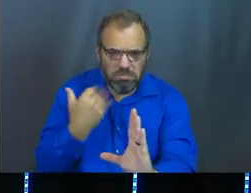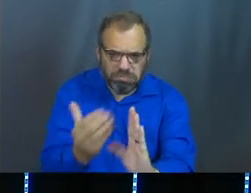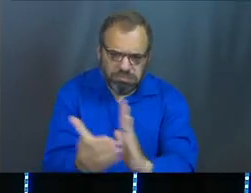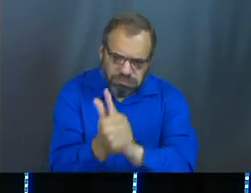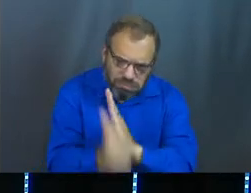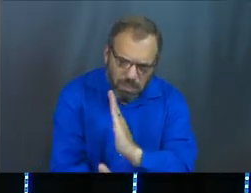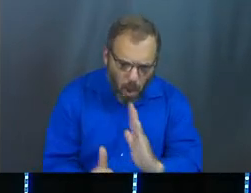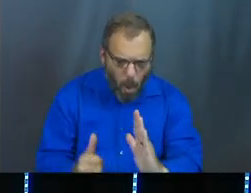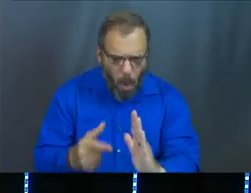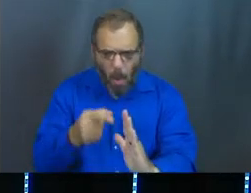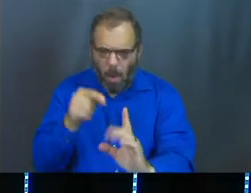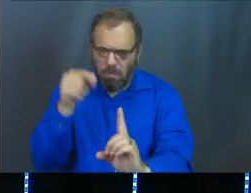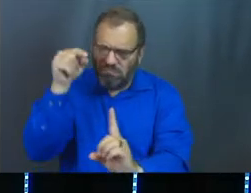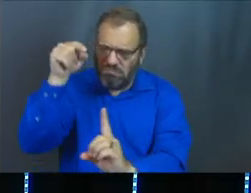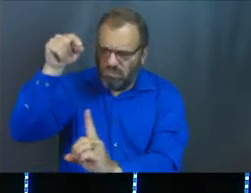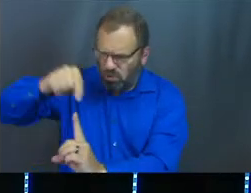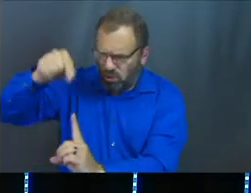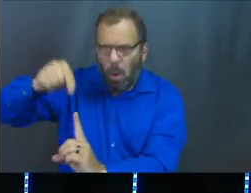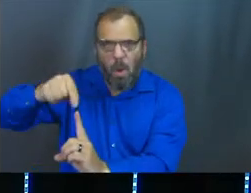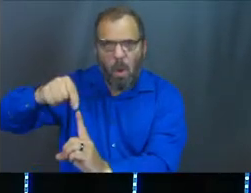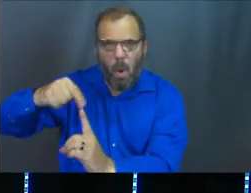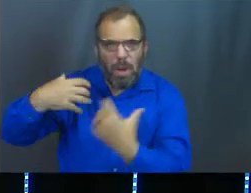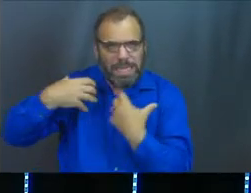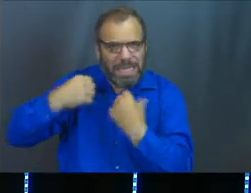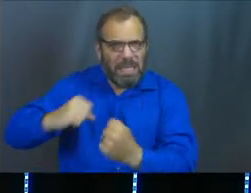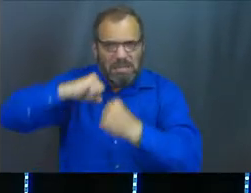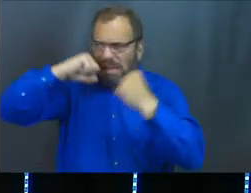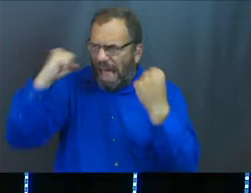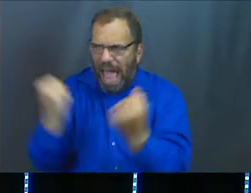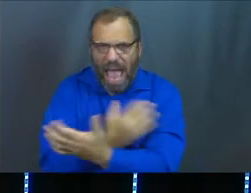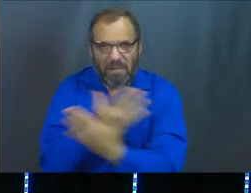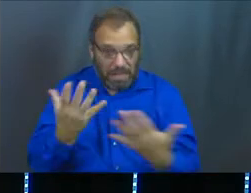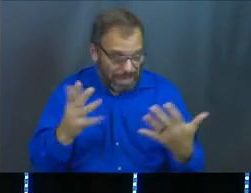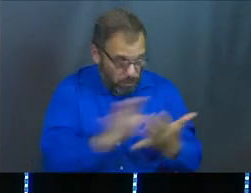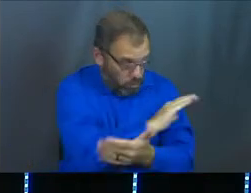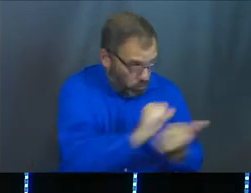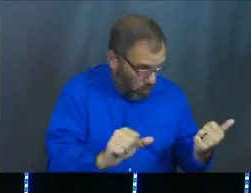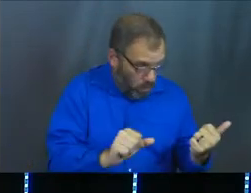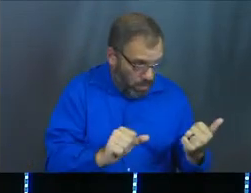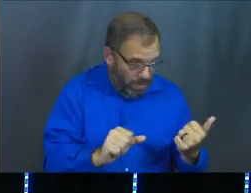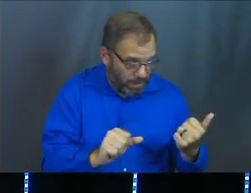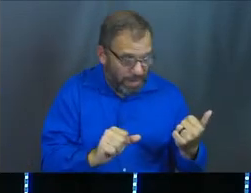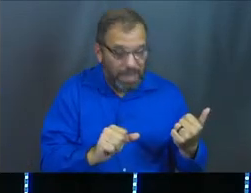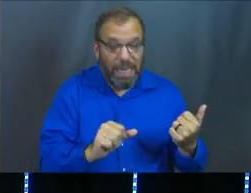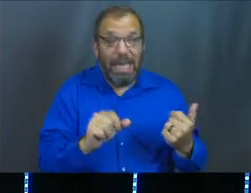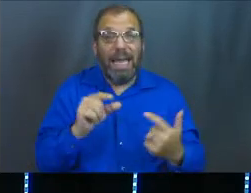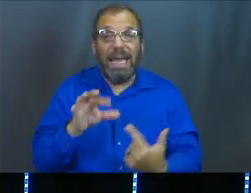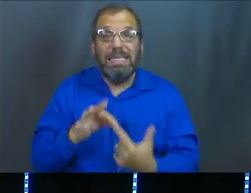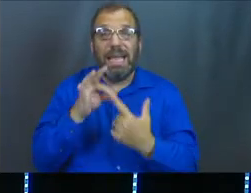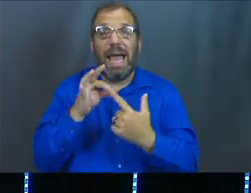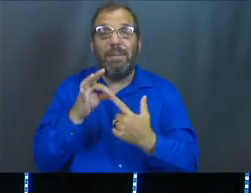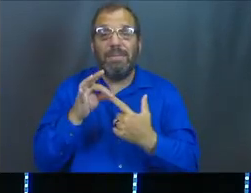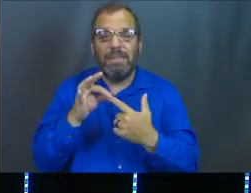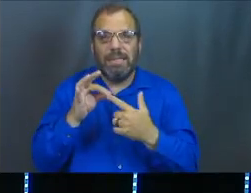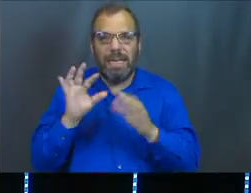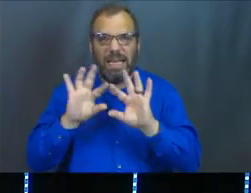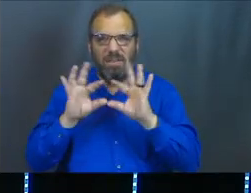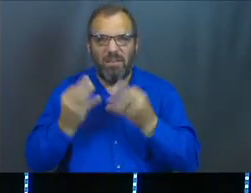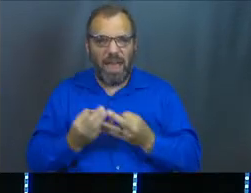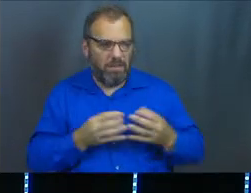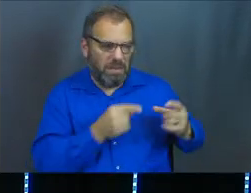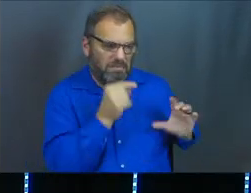amazing things. He's absolutely healed everything that was broken except his dysfunctional family.